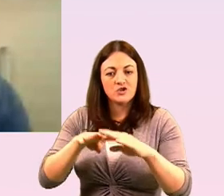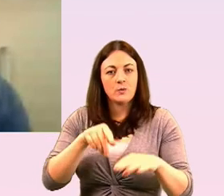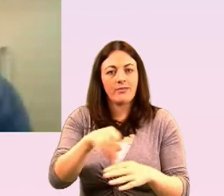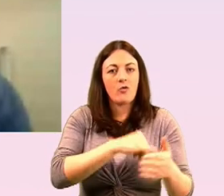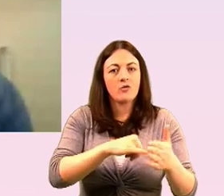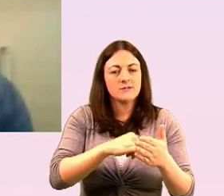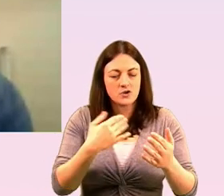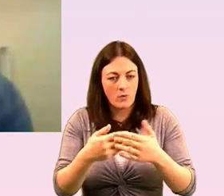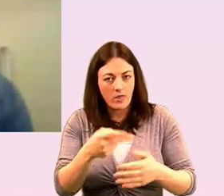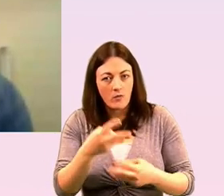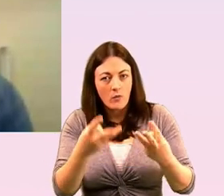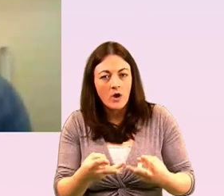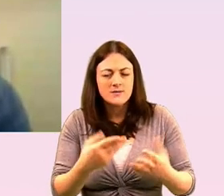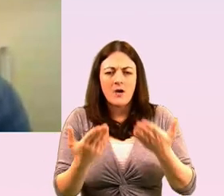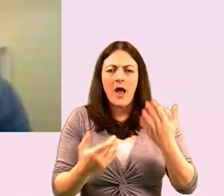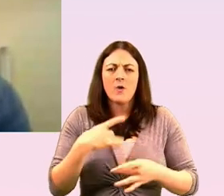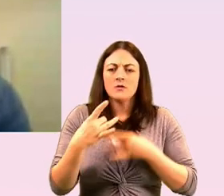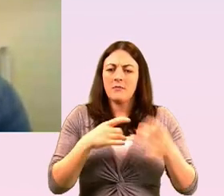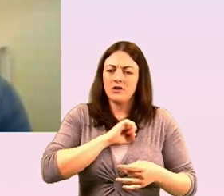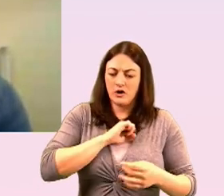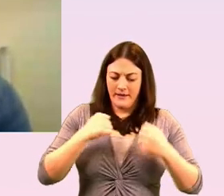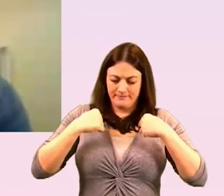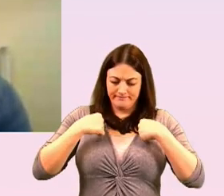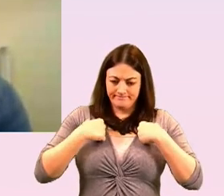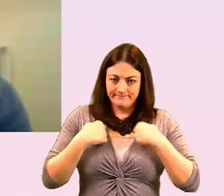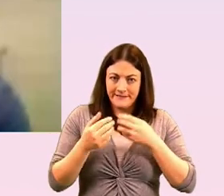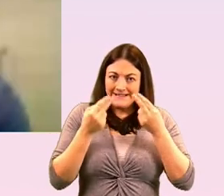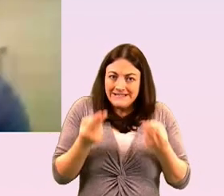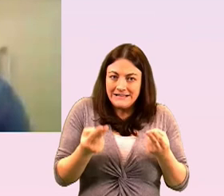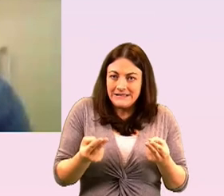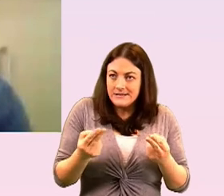and you know how do you match the needs with the fund